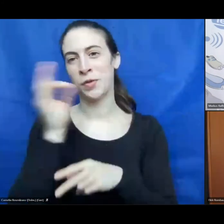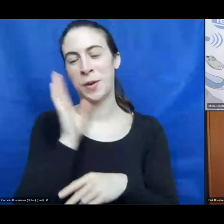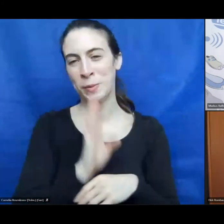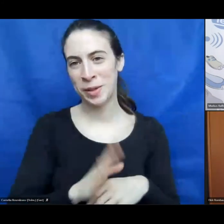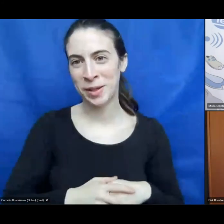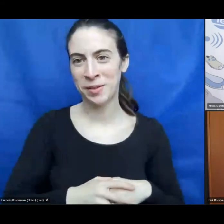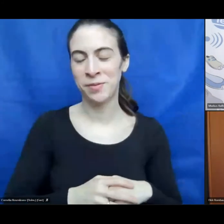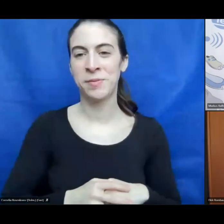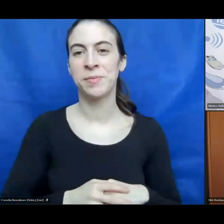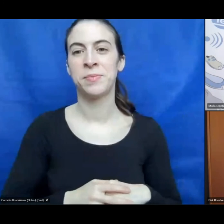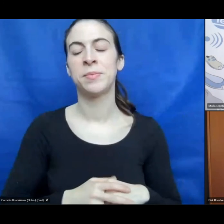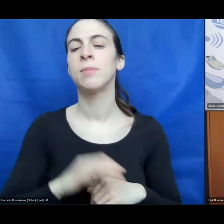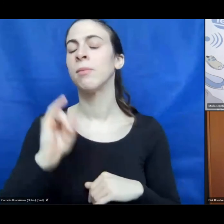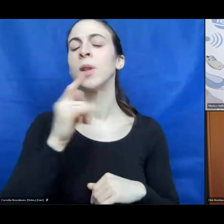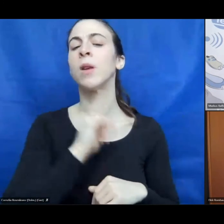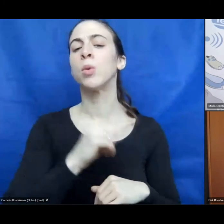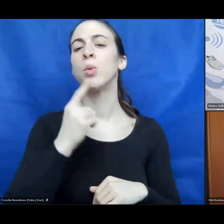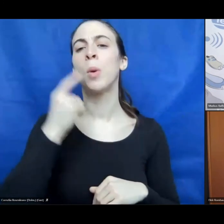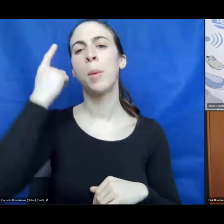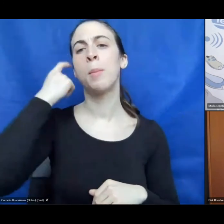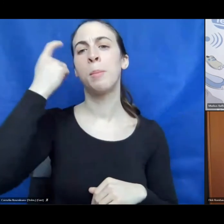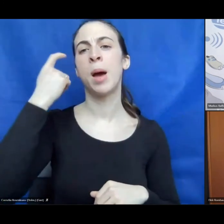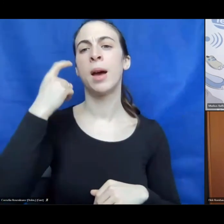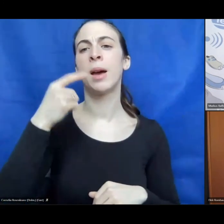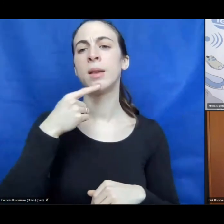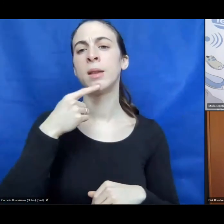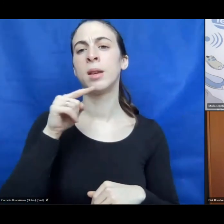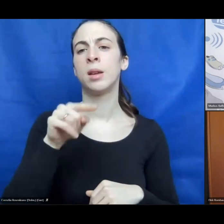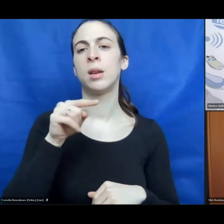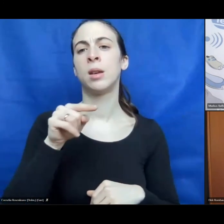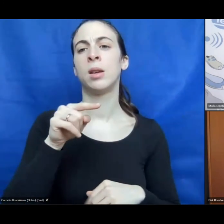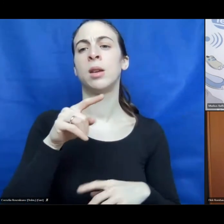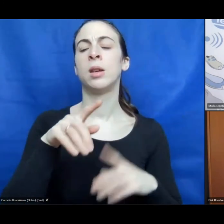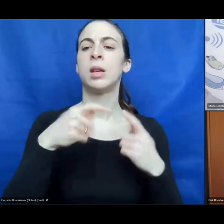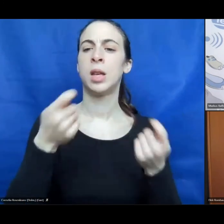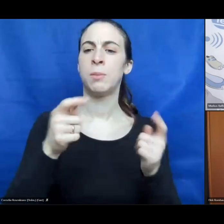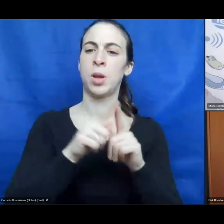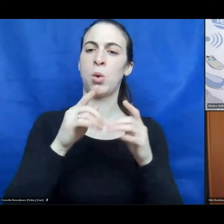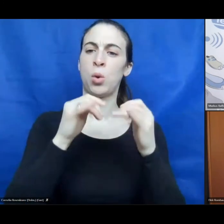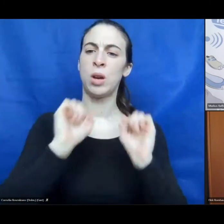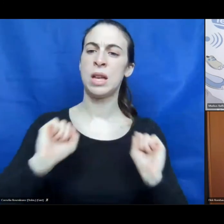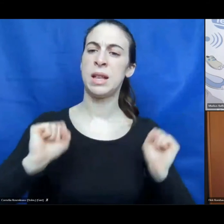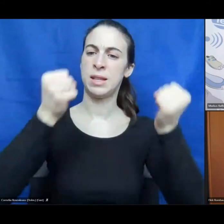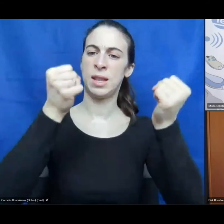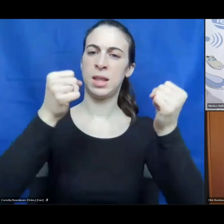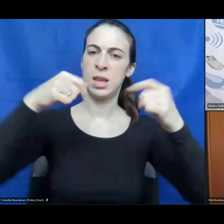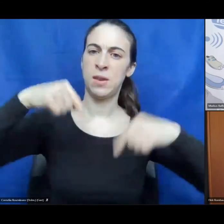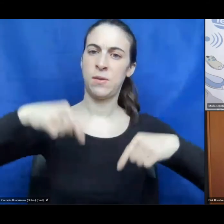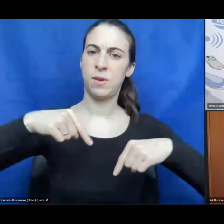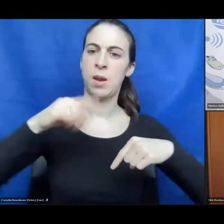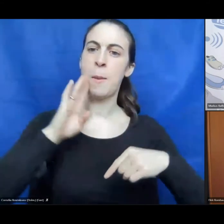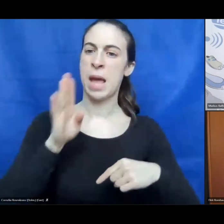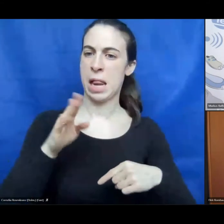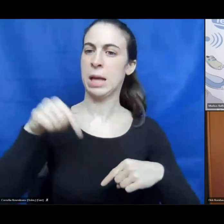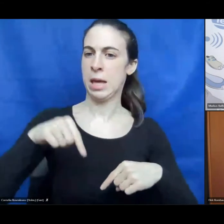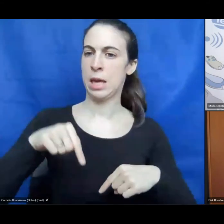saying that I've mentioned that there is a kind of initiative, a similar initiative in Belgium as